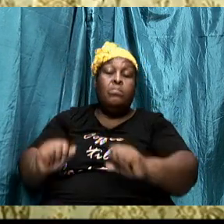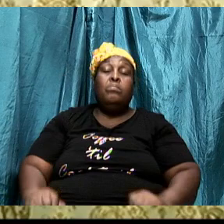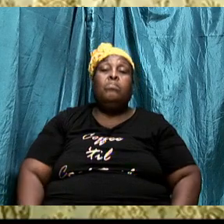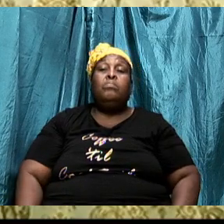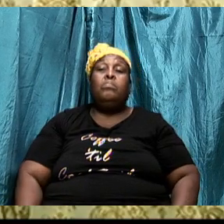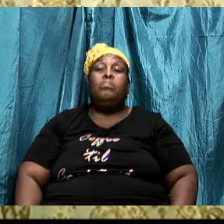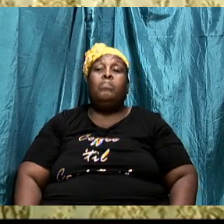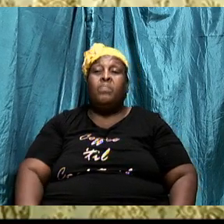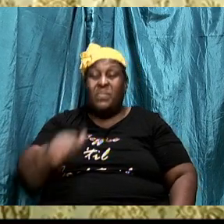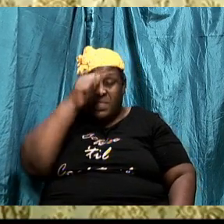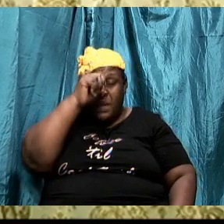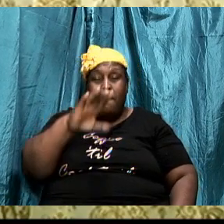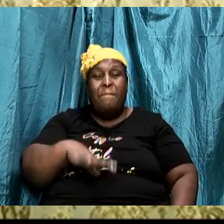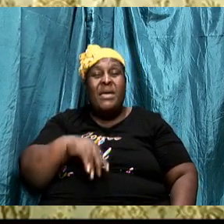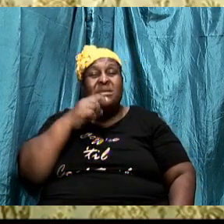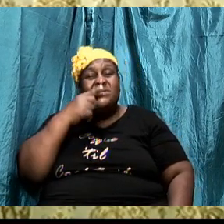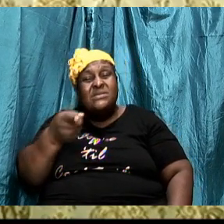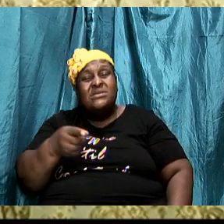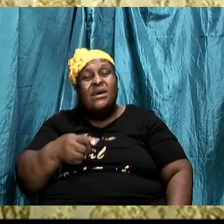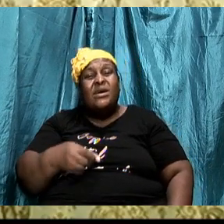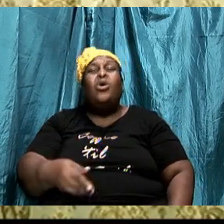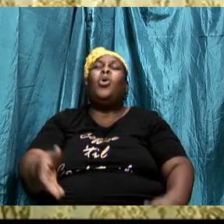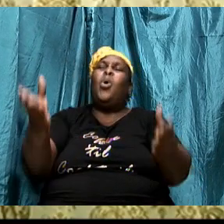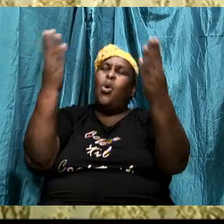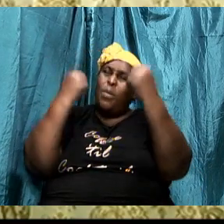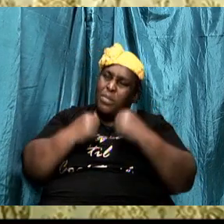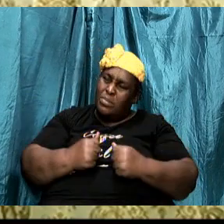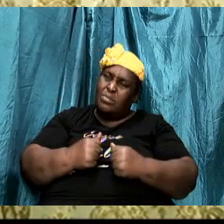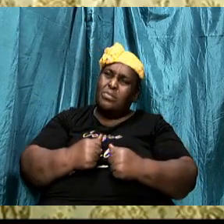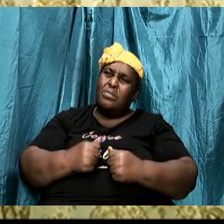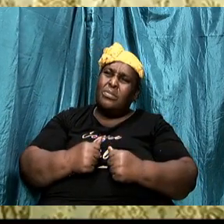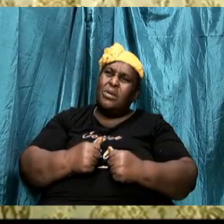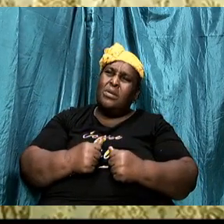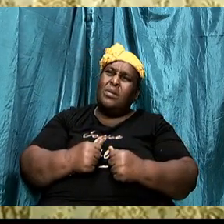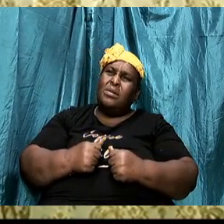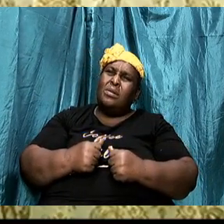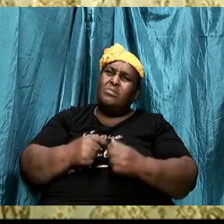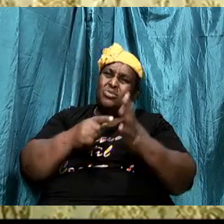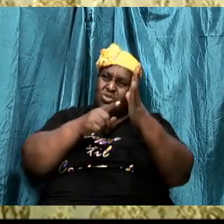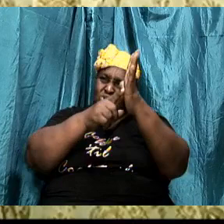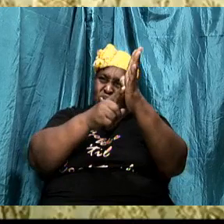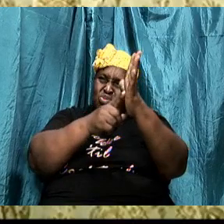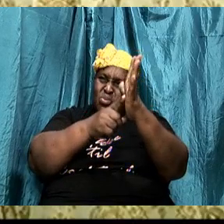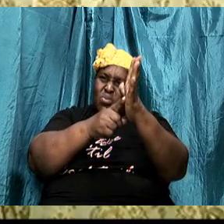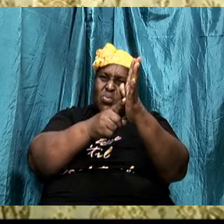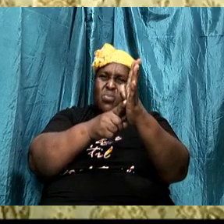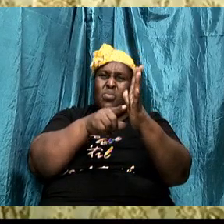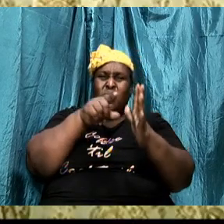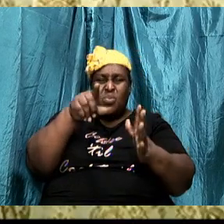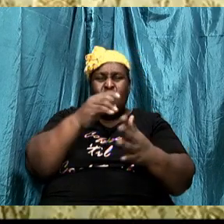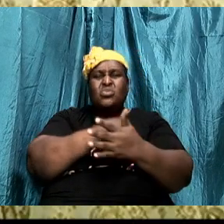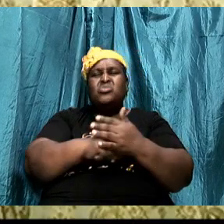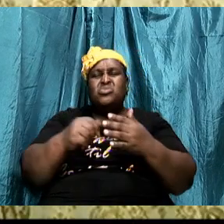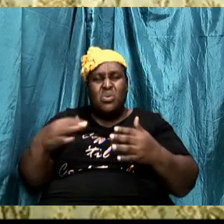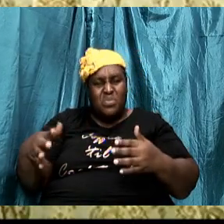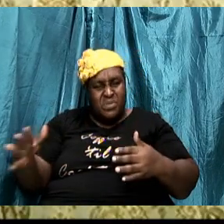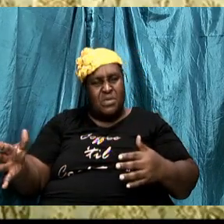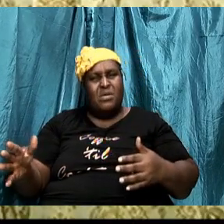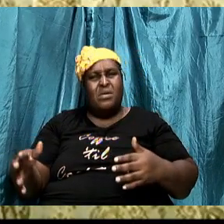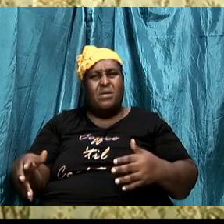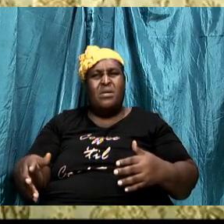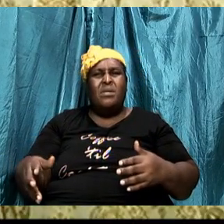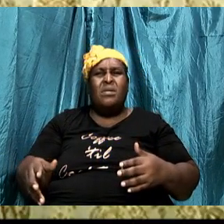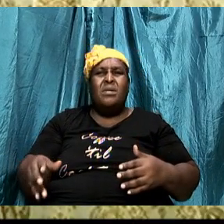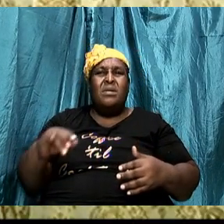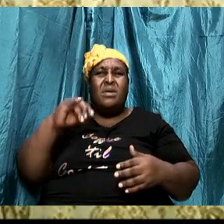the men said to him, come up, let us show you a thing. These Israelites come out of the hole that they were. And